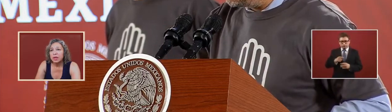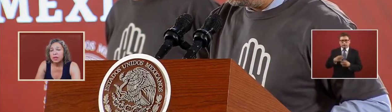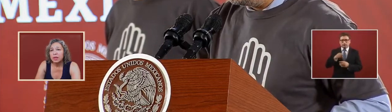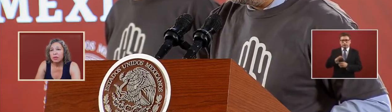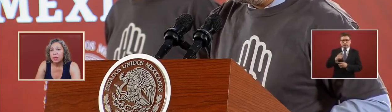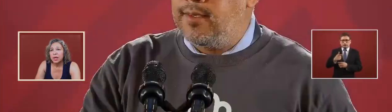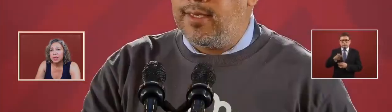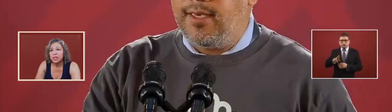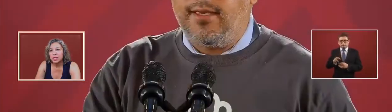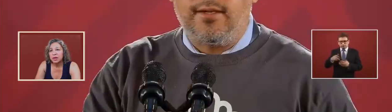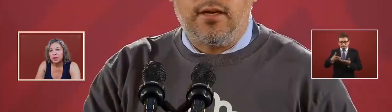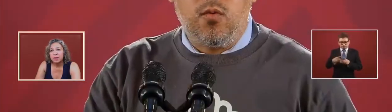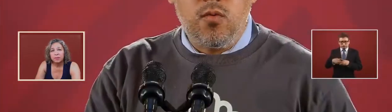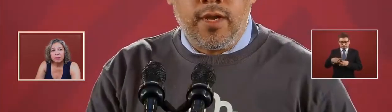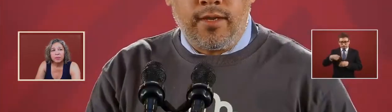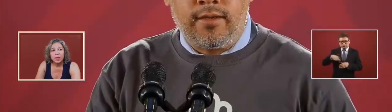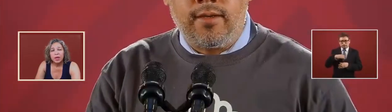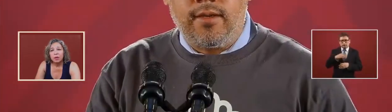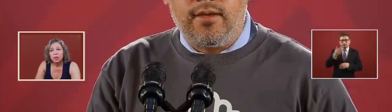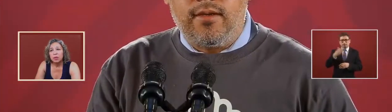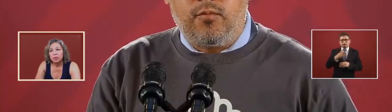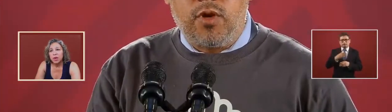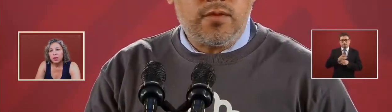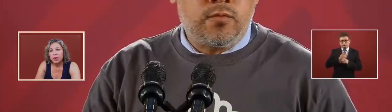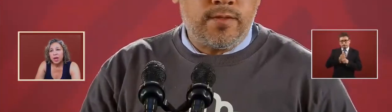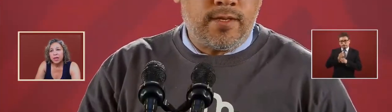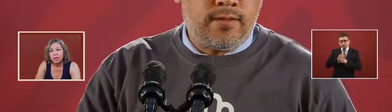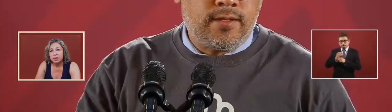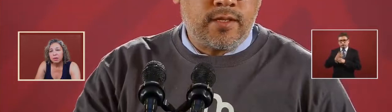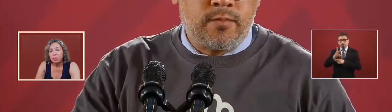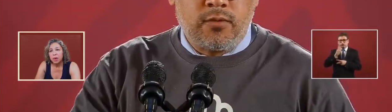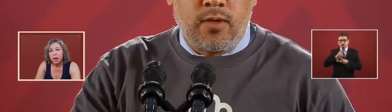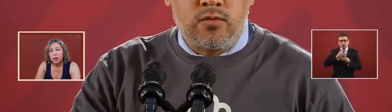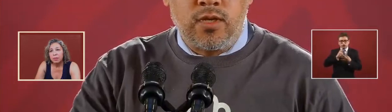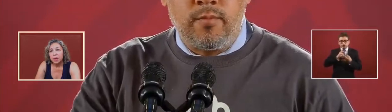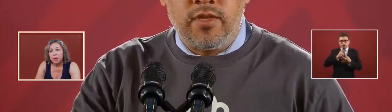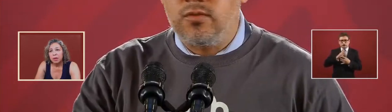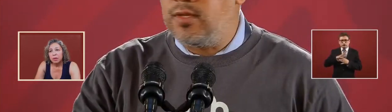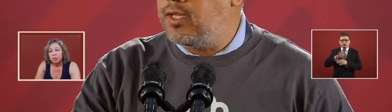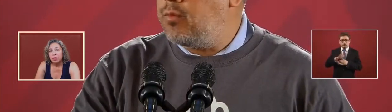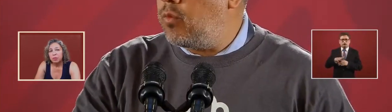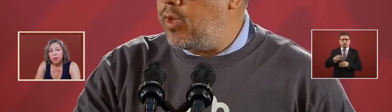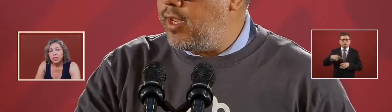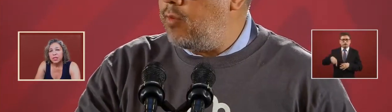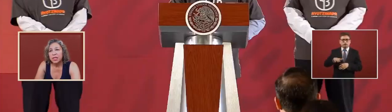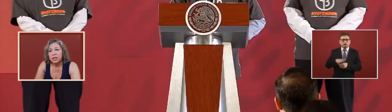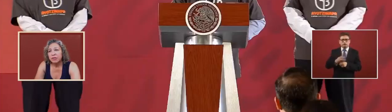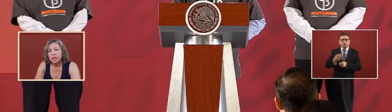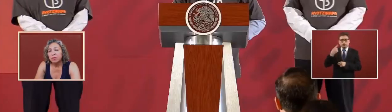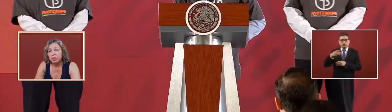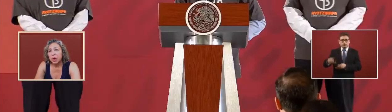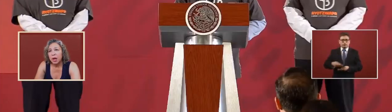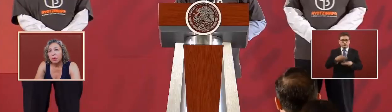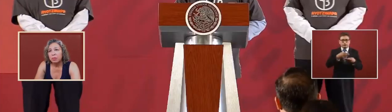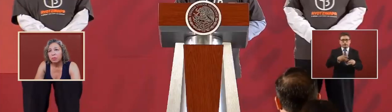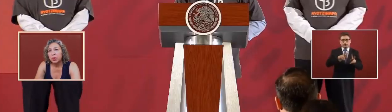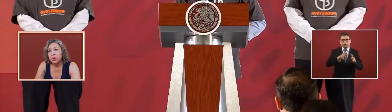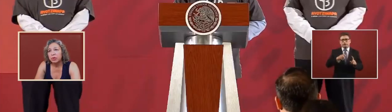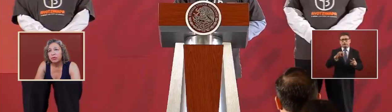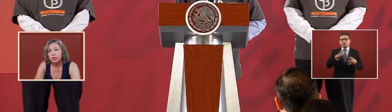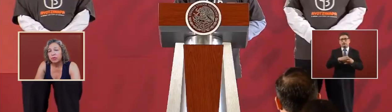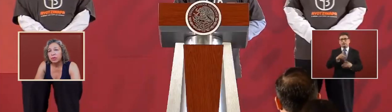that we consider will reunite uh significant uh uh